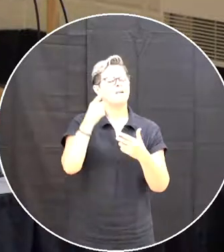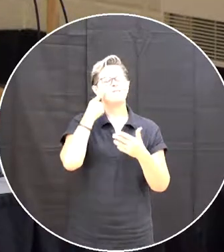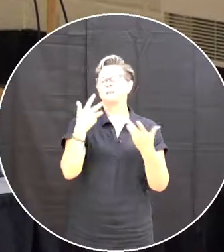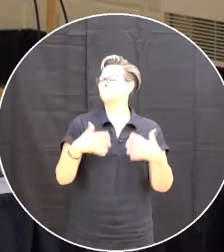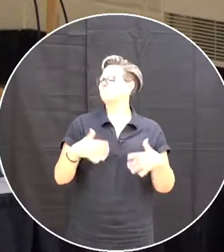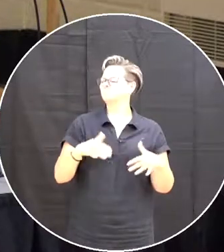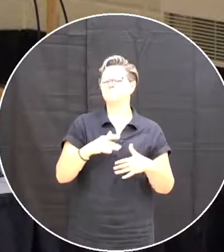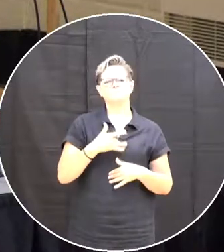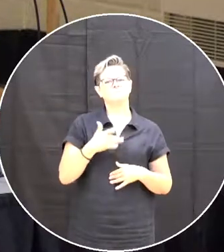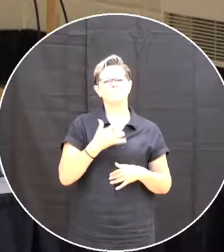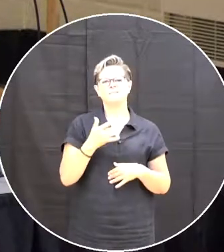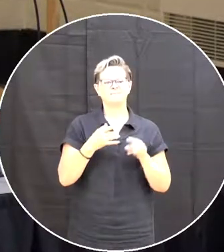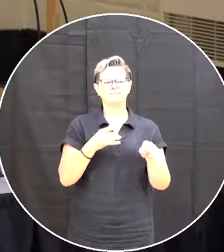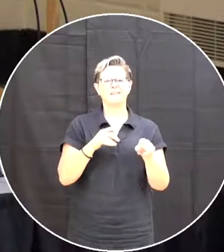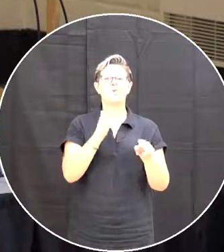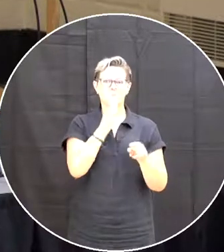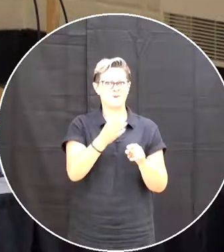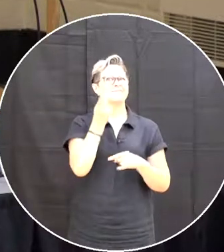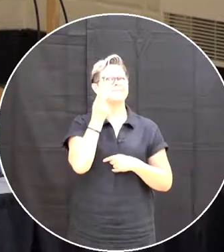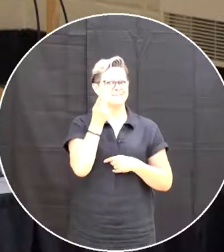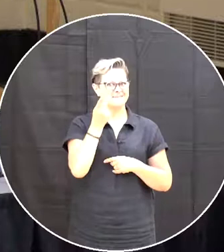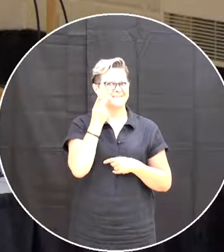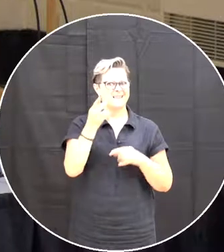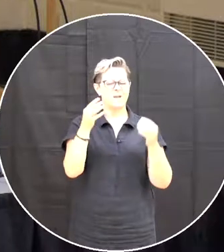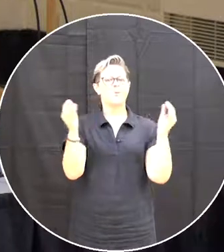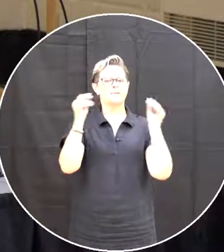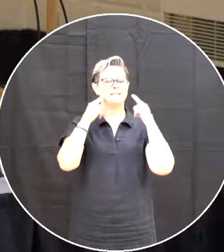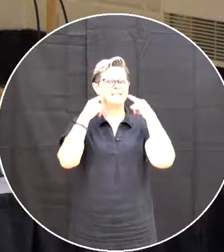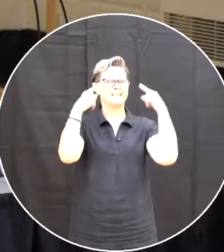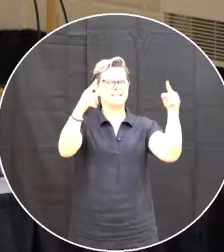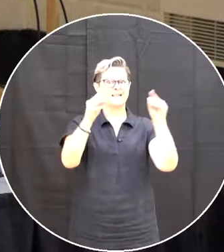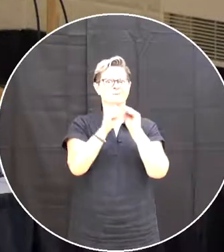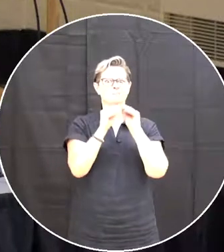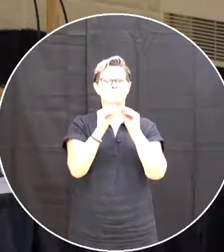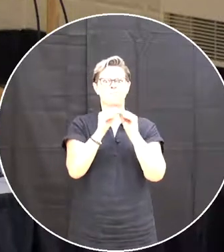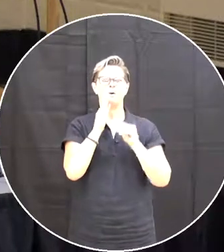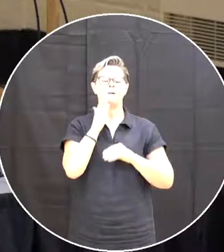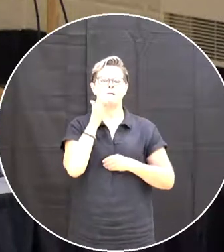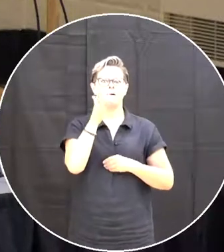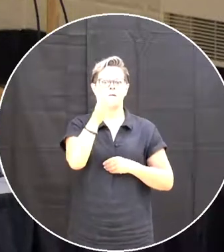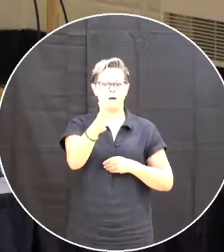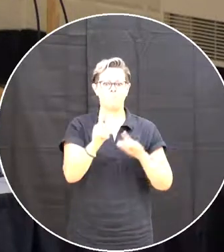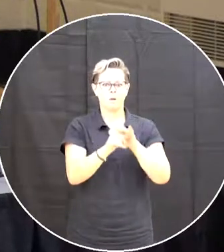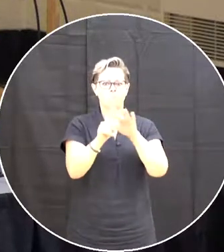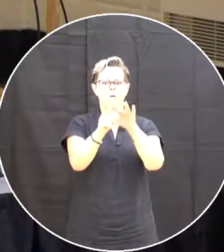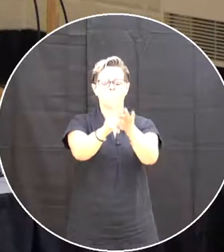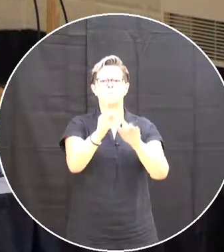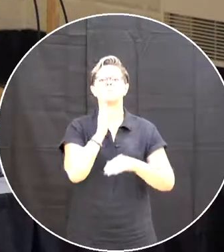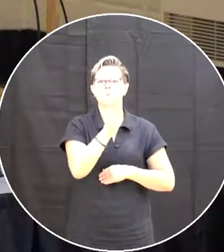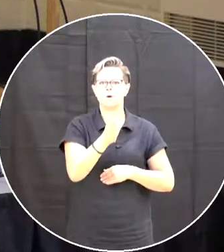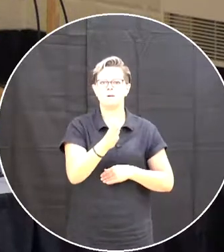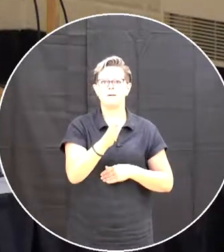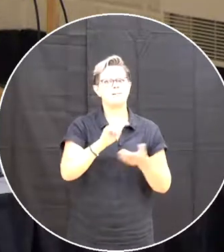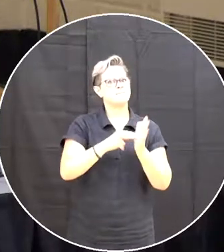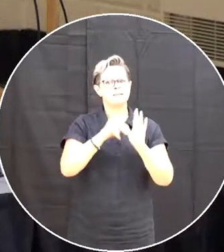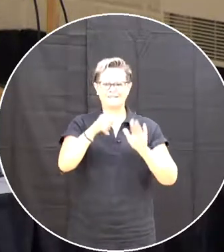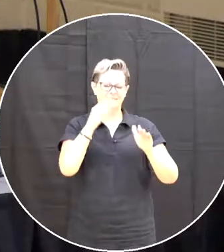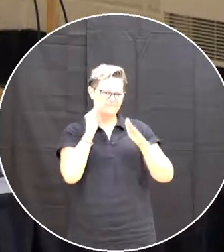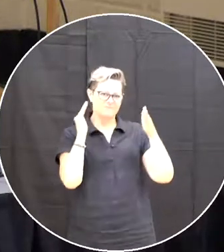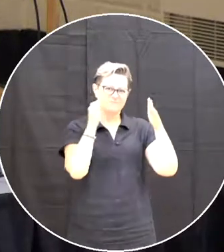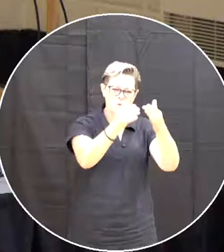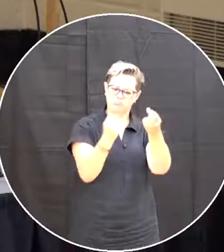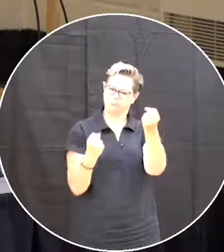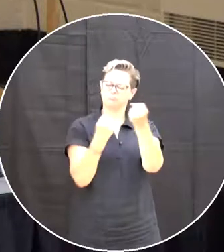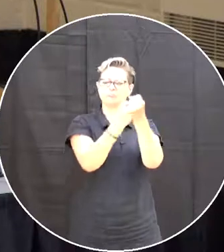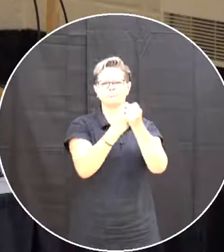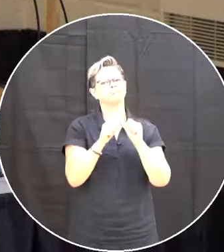The fruits of this Well down the road And we just need to keep Our focus on it And support it Uh Thank you for